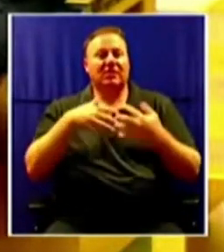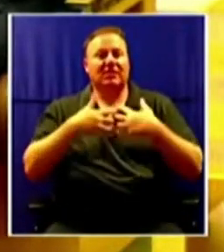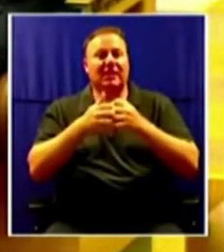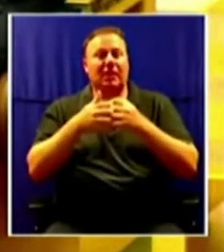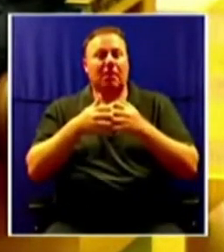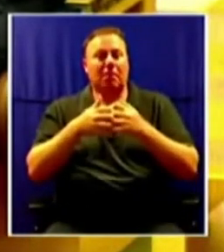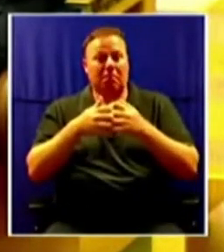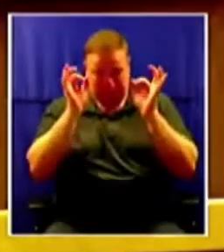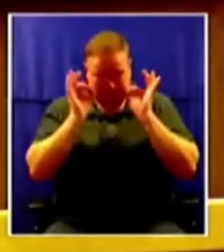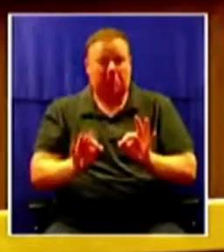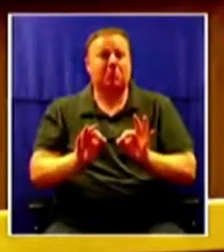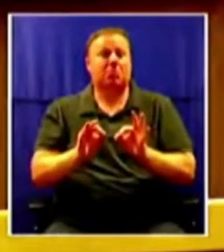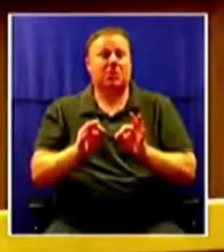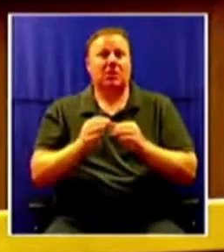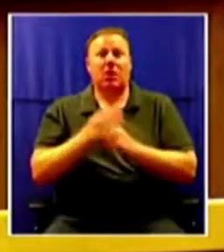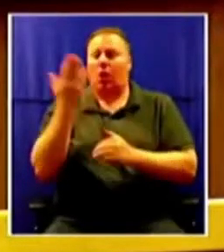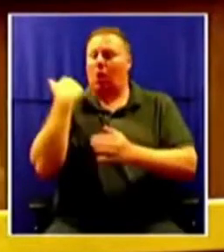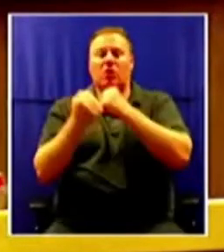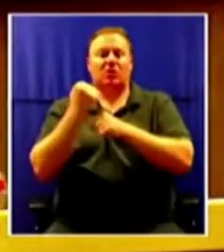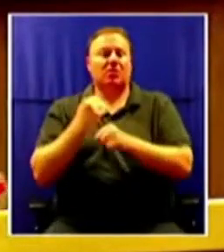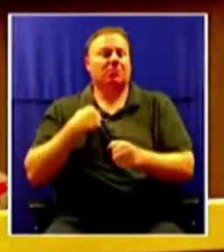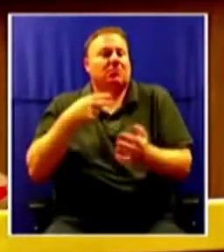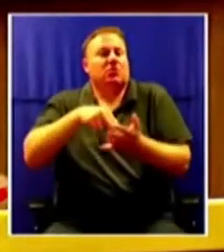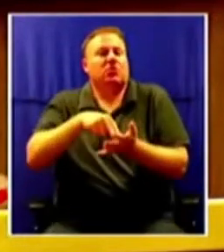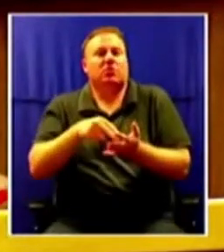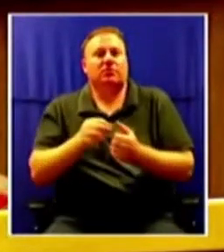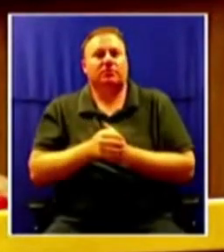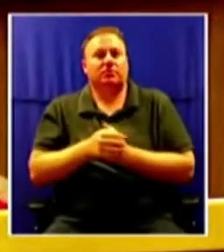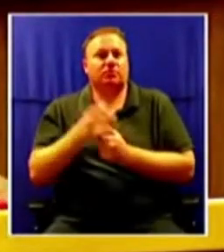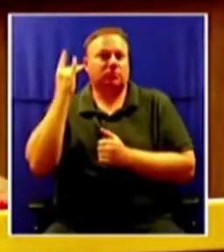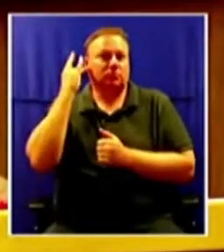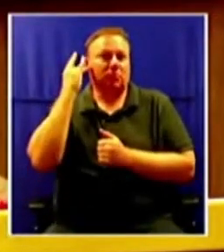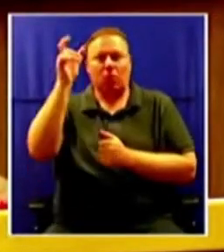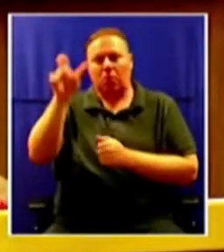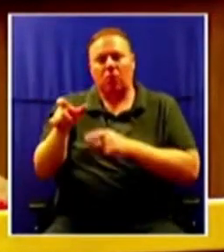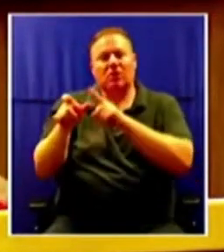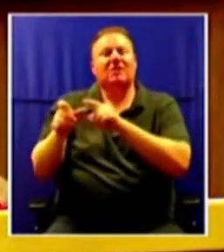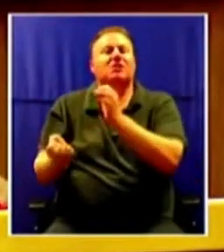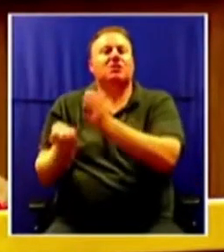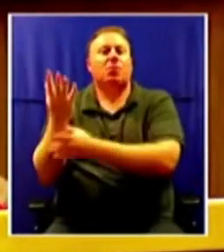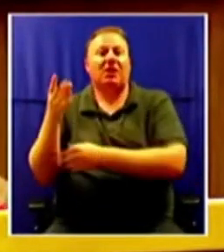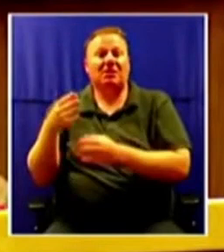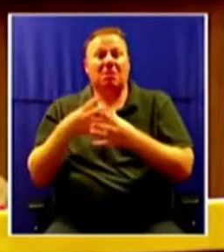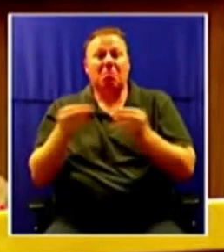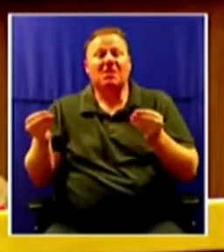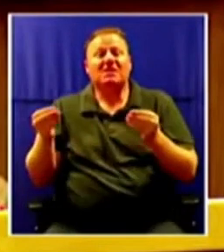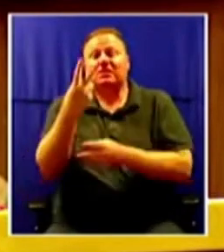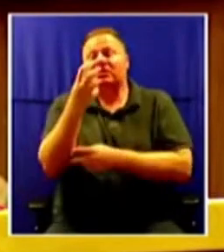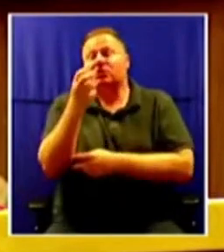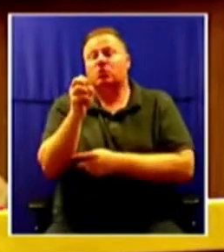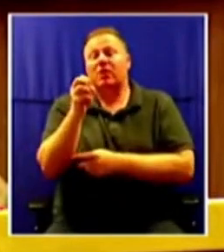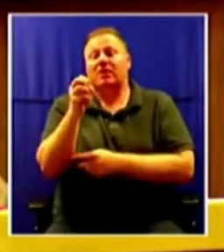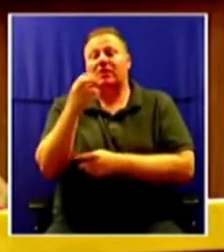Last year, I stood here and told you that Amahlia Tabete from Springs has been missing since April 2019